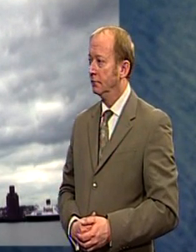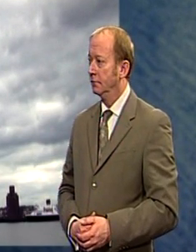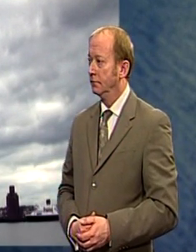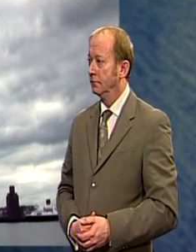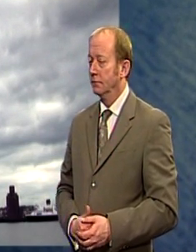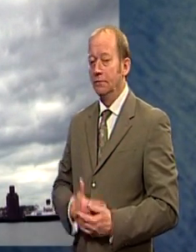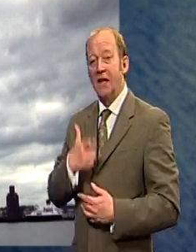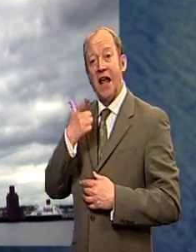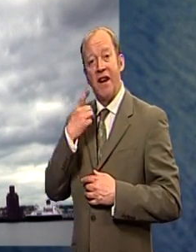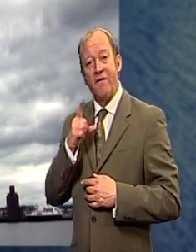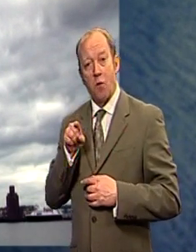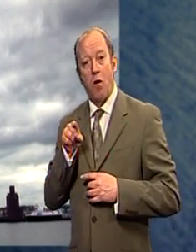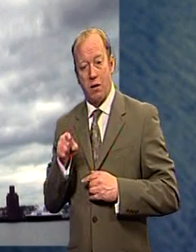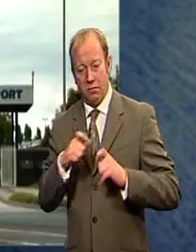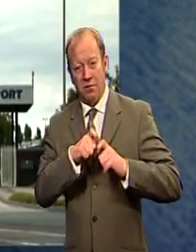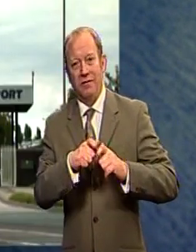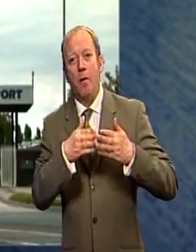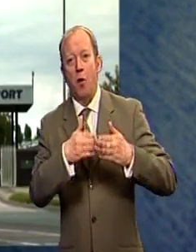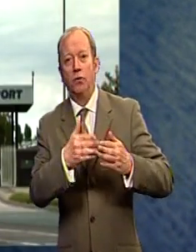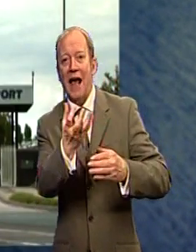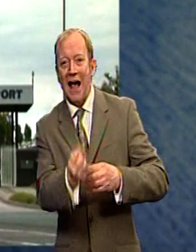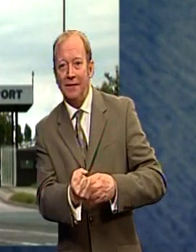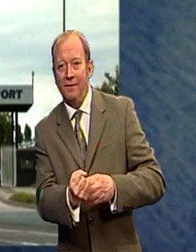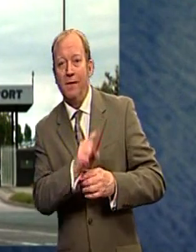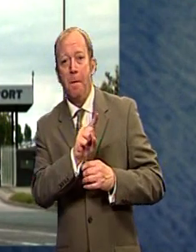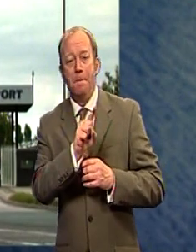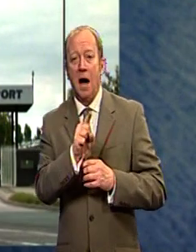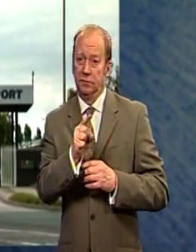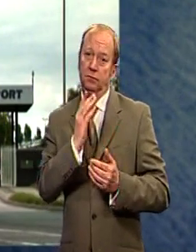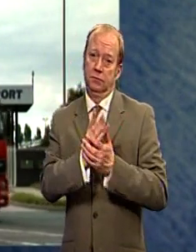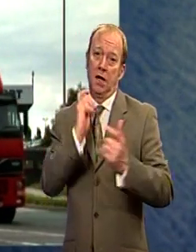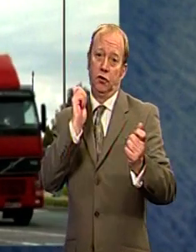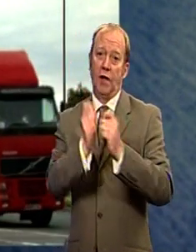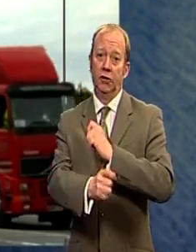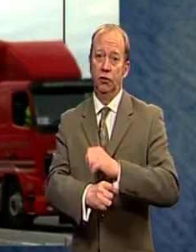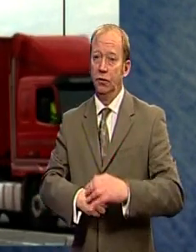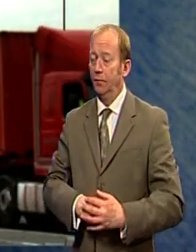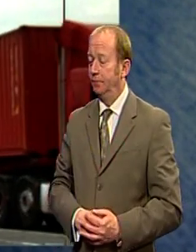Liverpool has clung on to its port, but it too has been changed by the container.